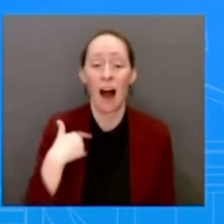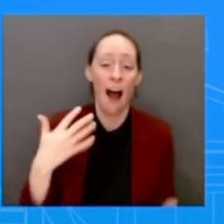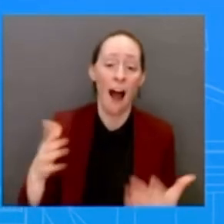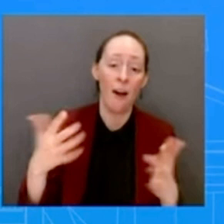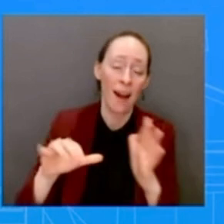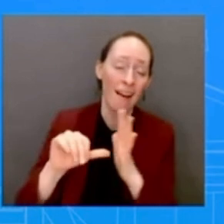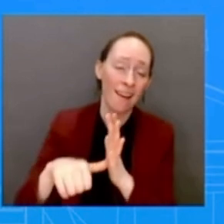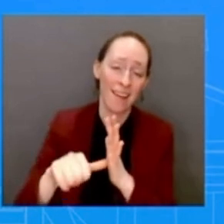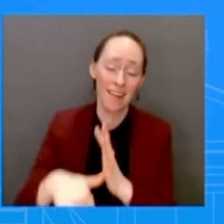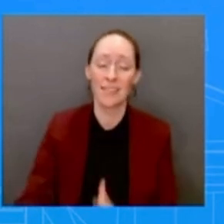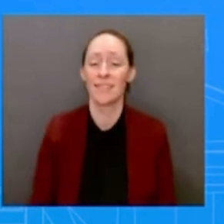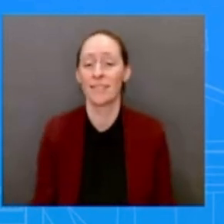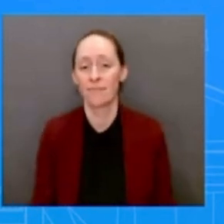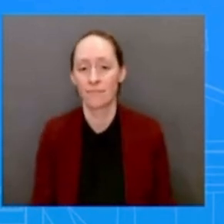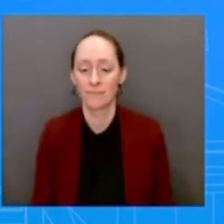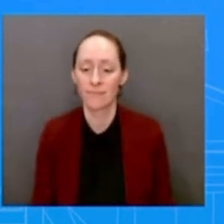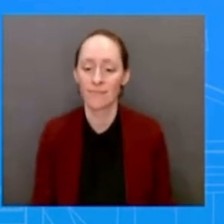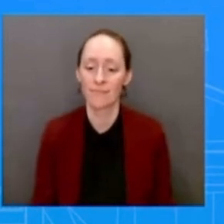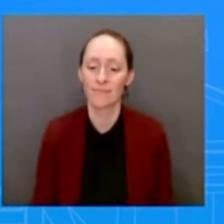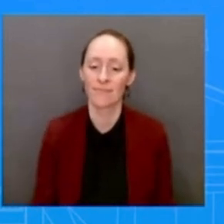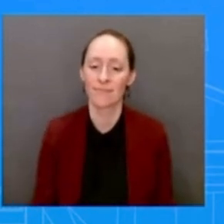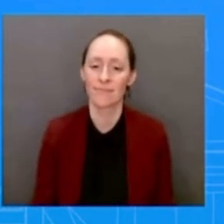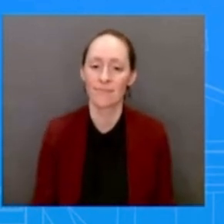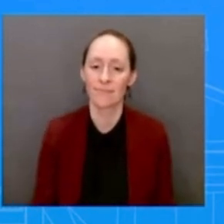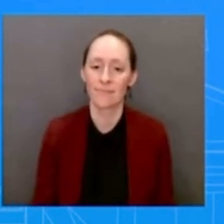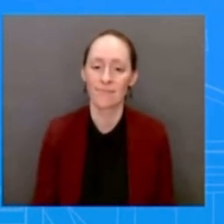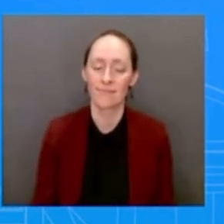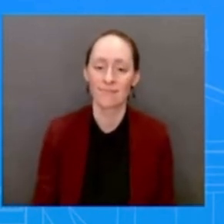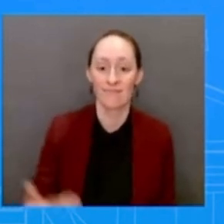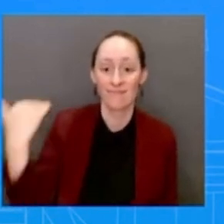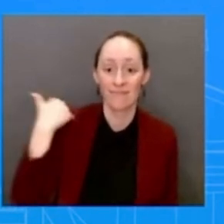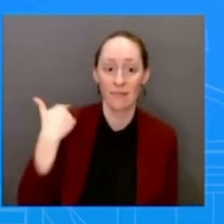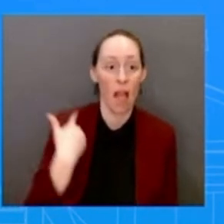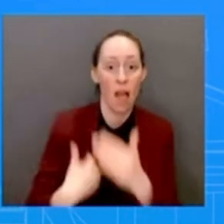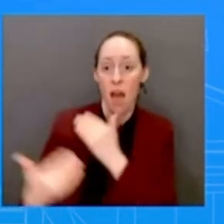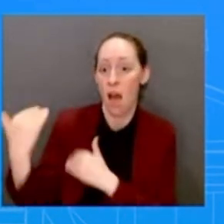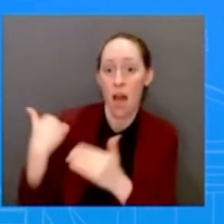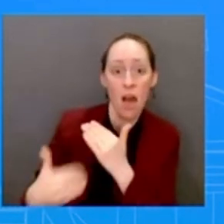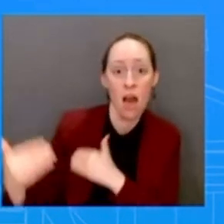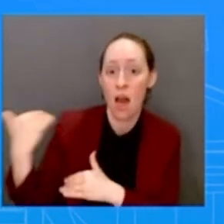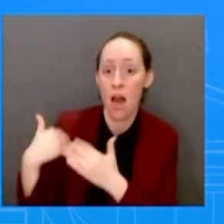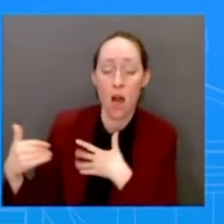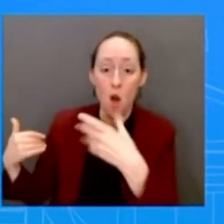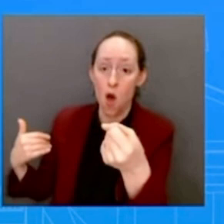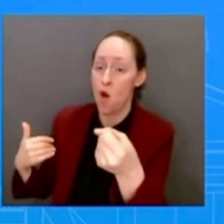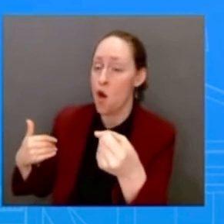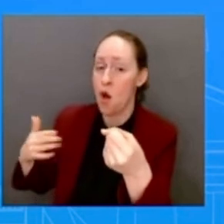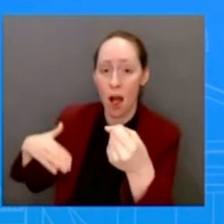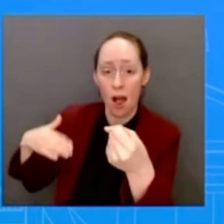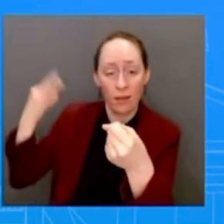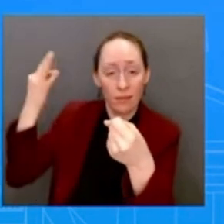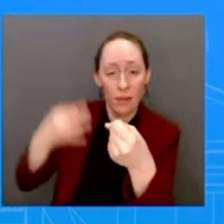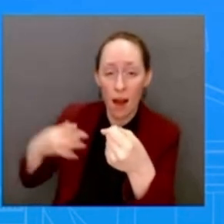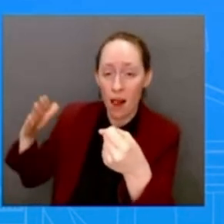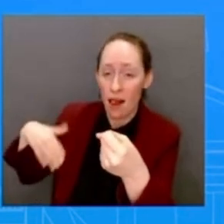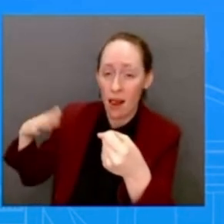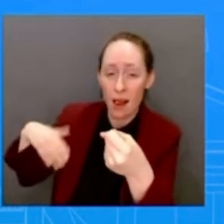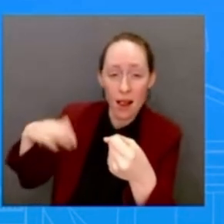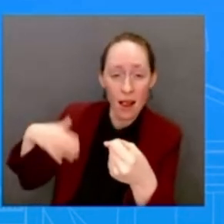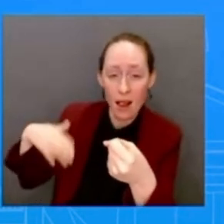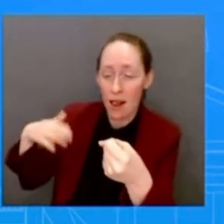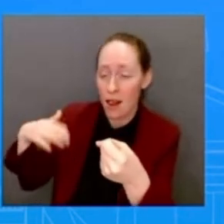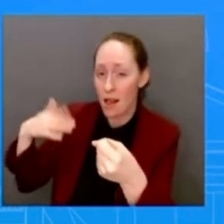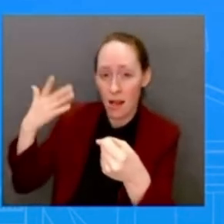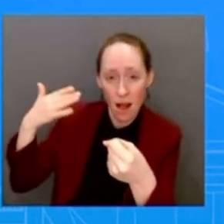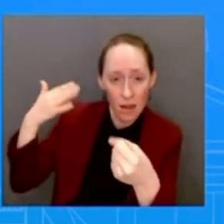have a decision yet. We don't have anything to share on where the president's going to be with this particular bill. And now we